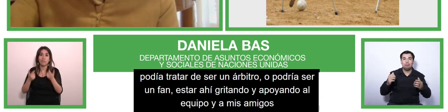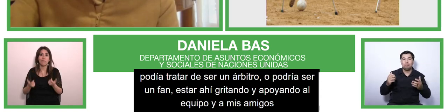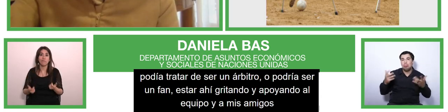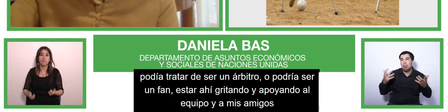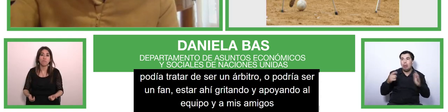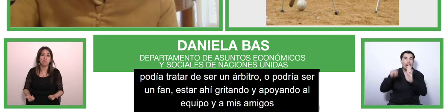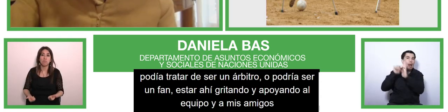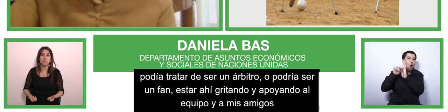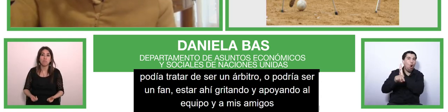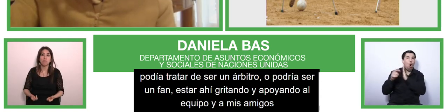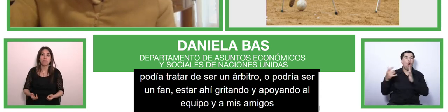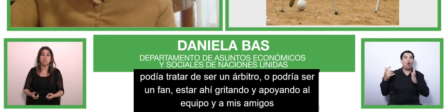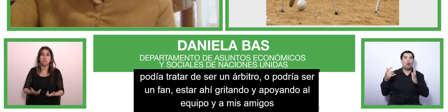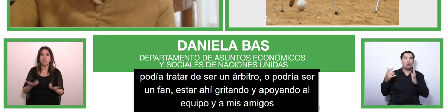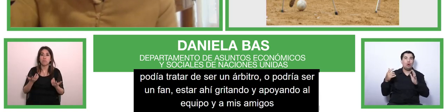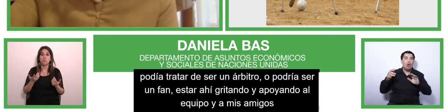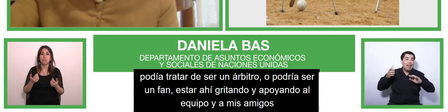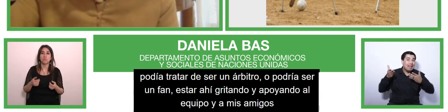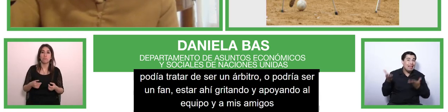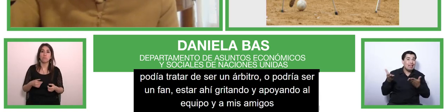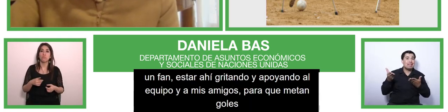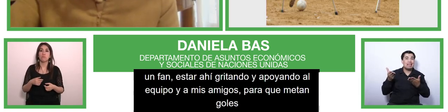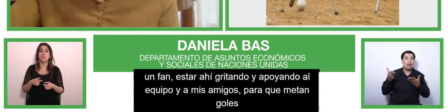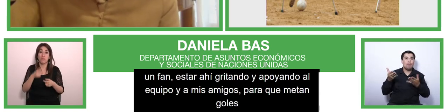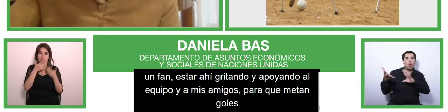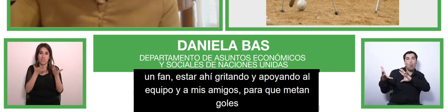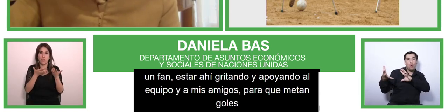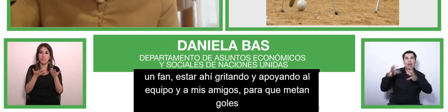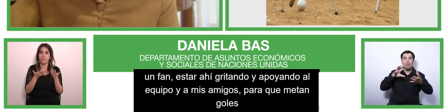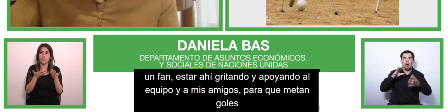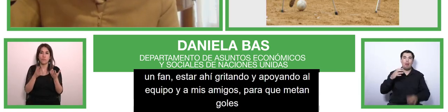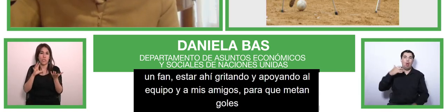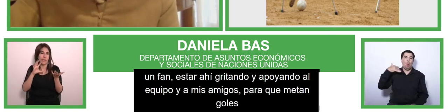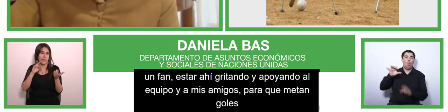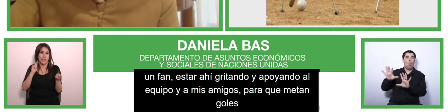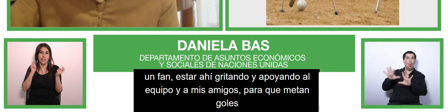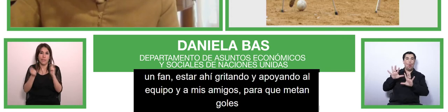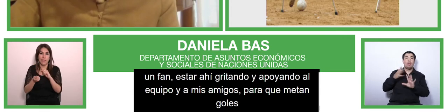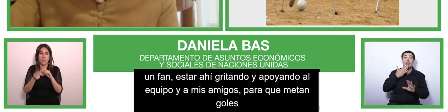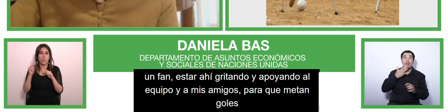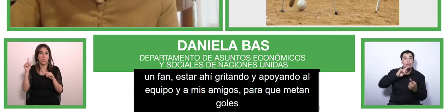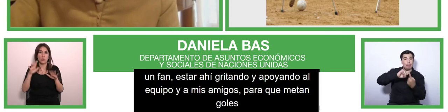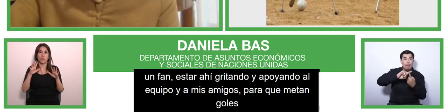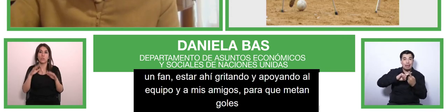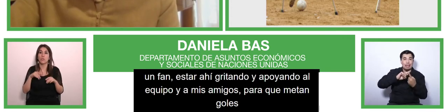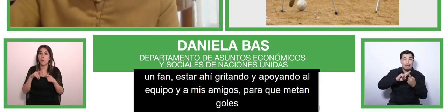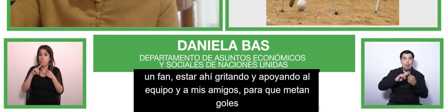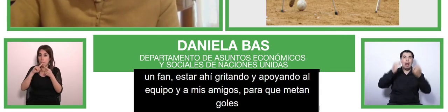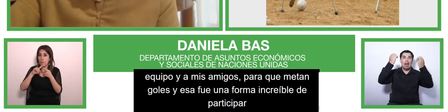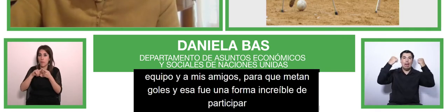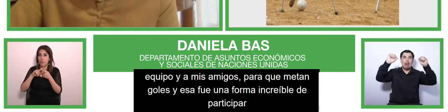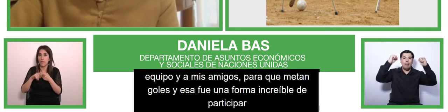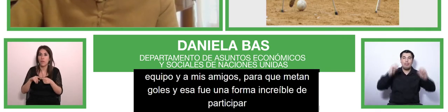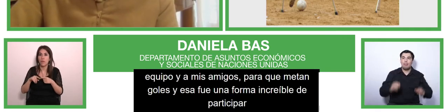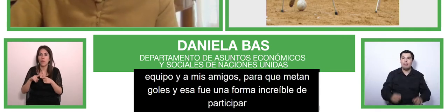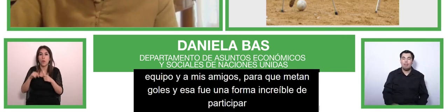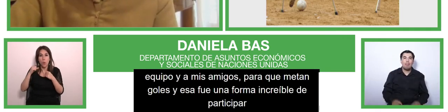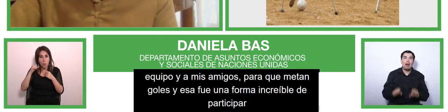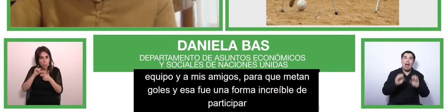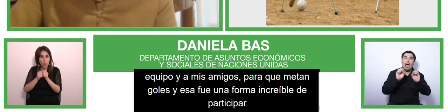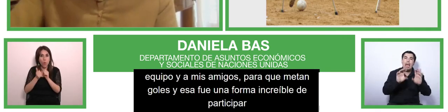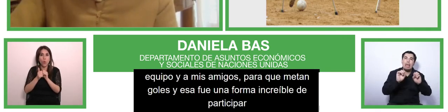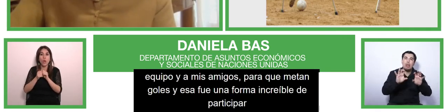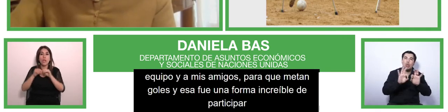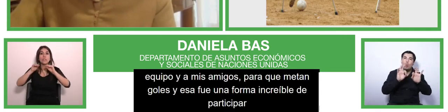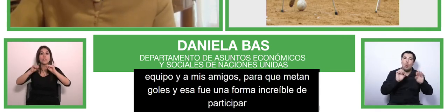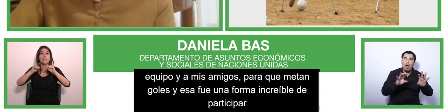amazing way through sport also to educate kids about other abilities that maybe i had and they did